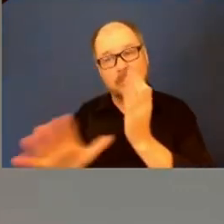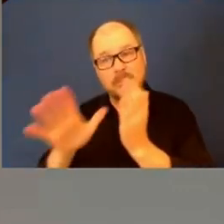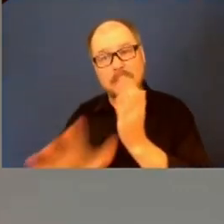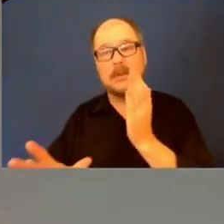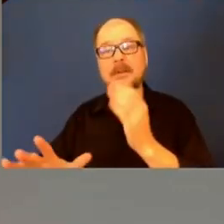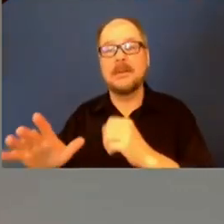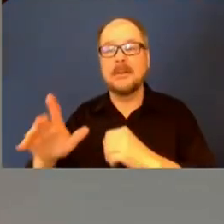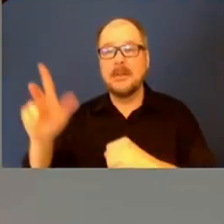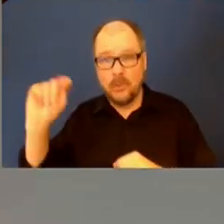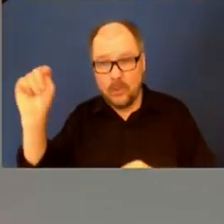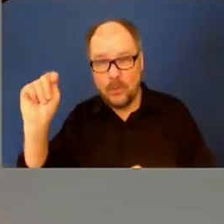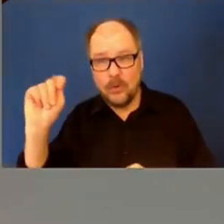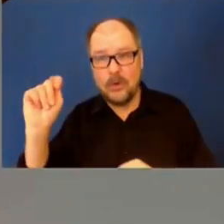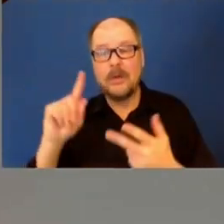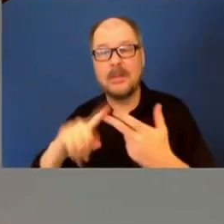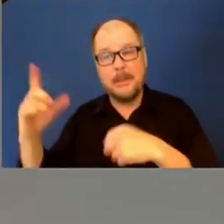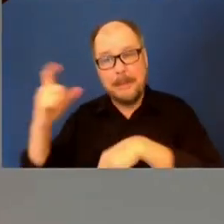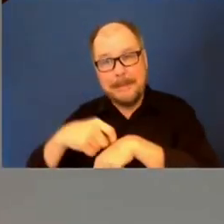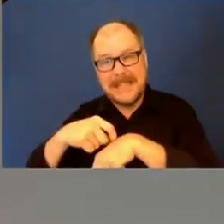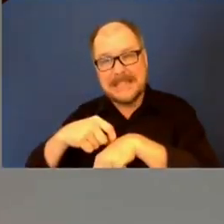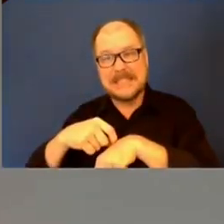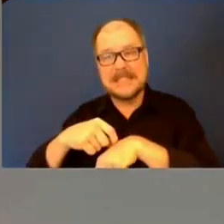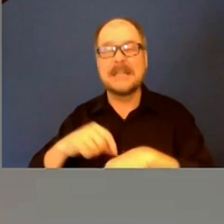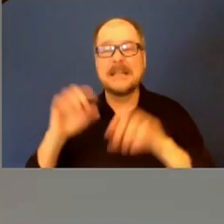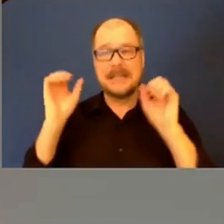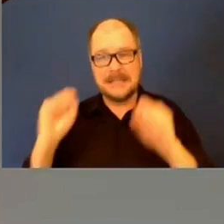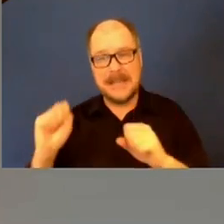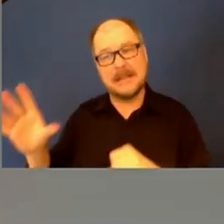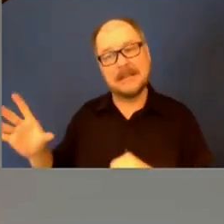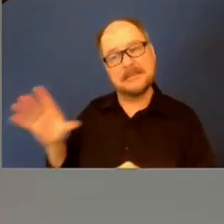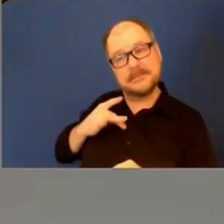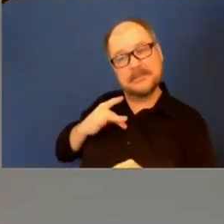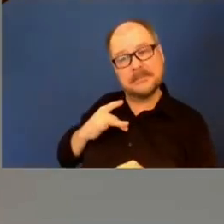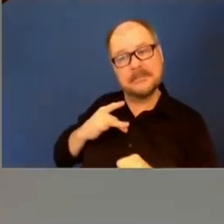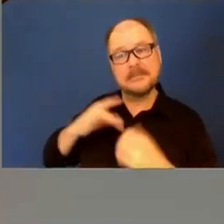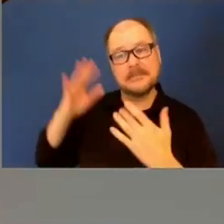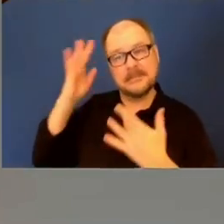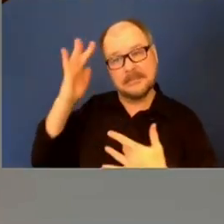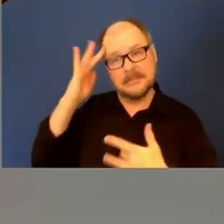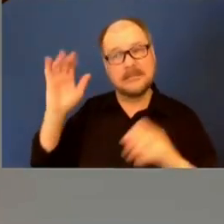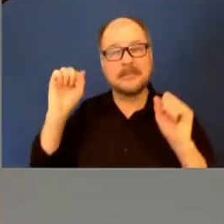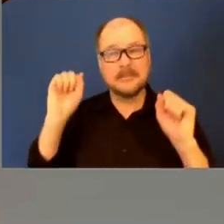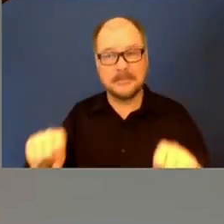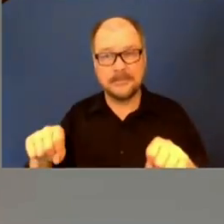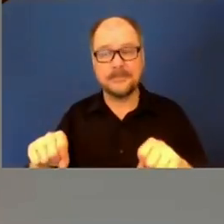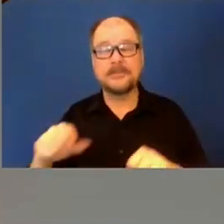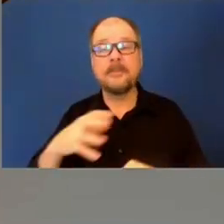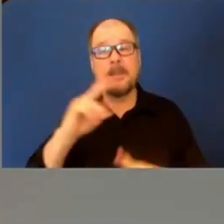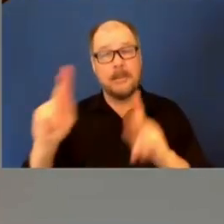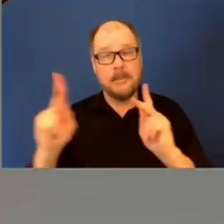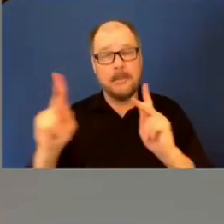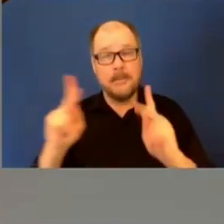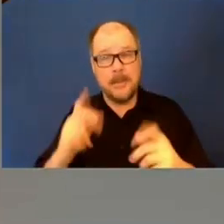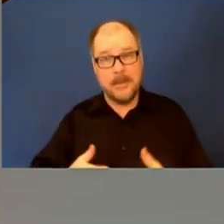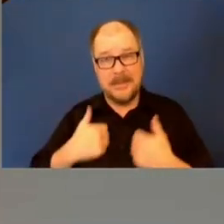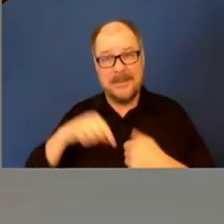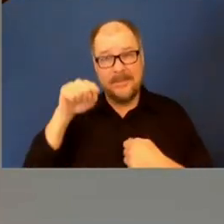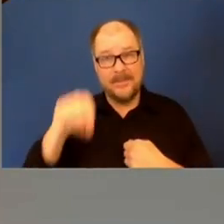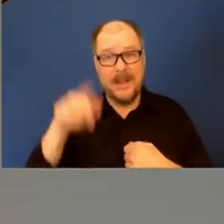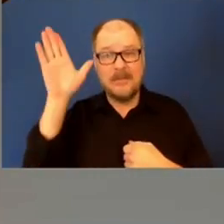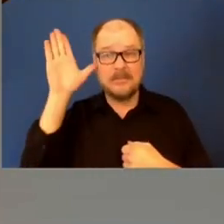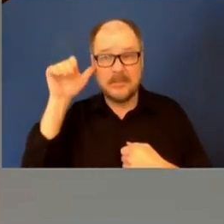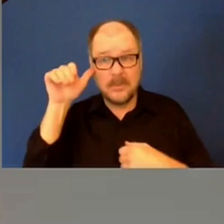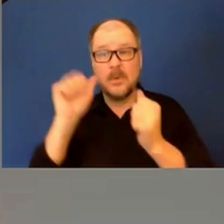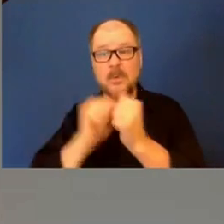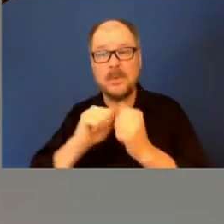feces and urine. So the people continuing to live on that site until the rats are eradicated would continue